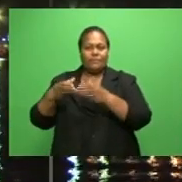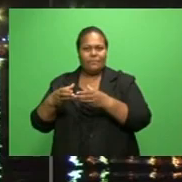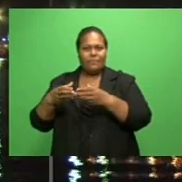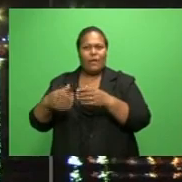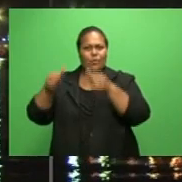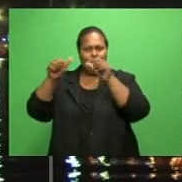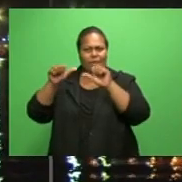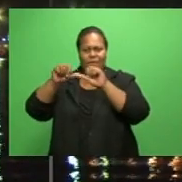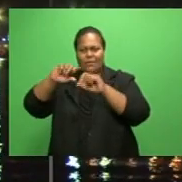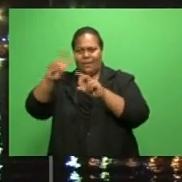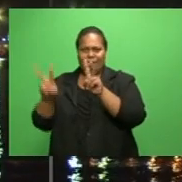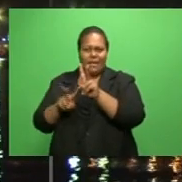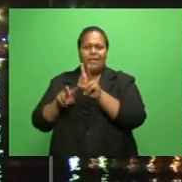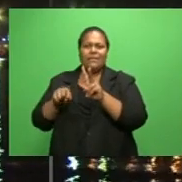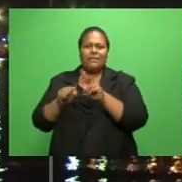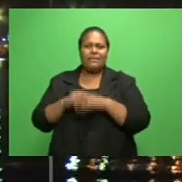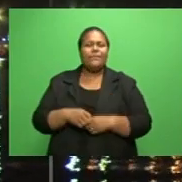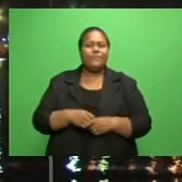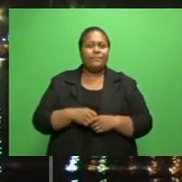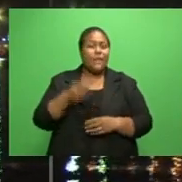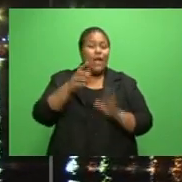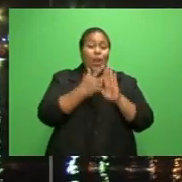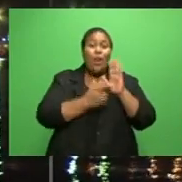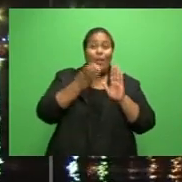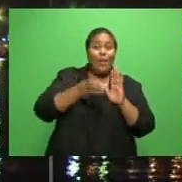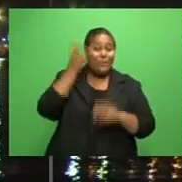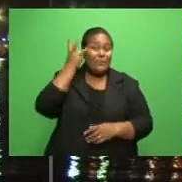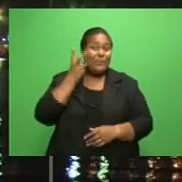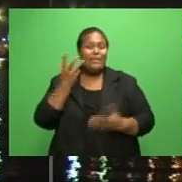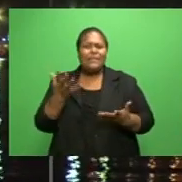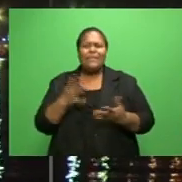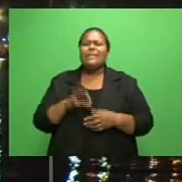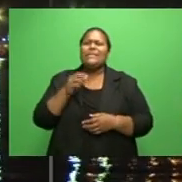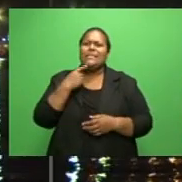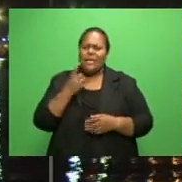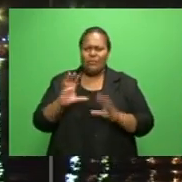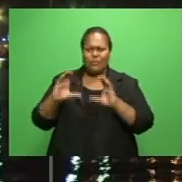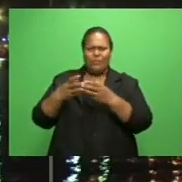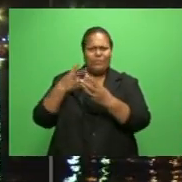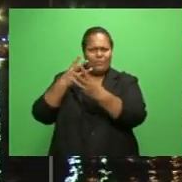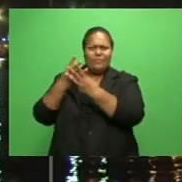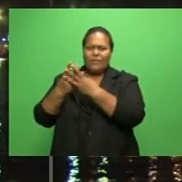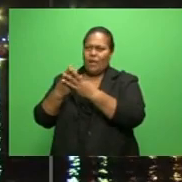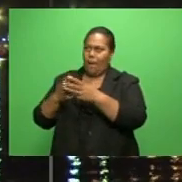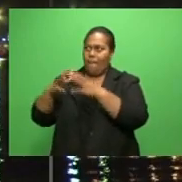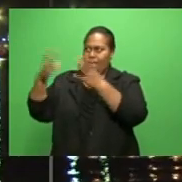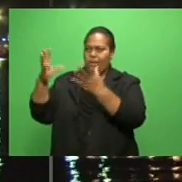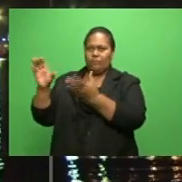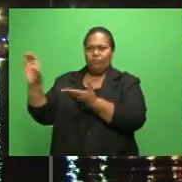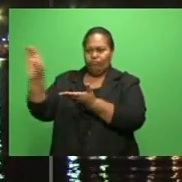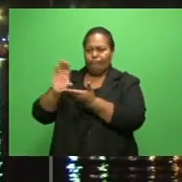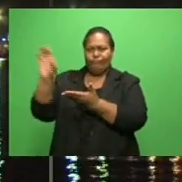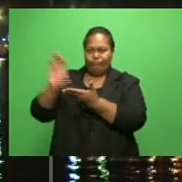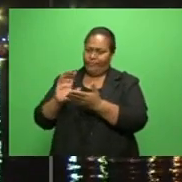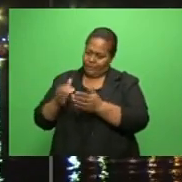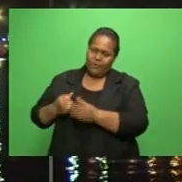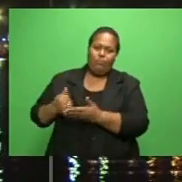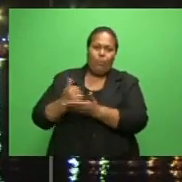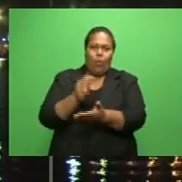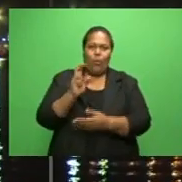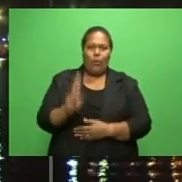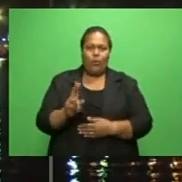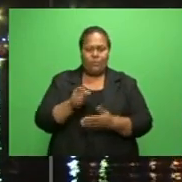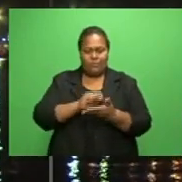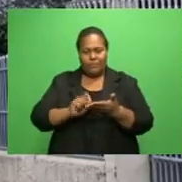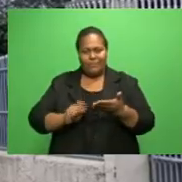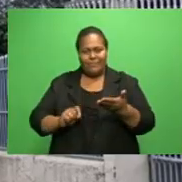Linda Tambuya also confirmed that the party's biggest financiers have given her their backing in writing. Karoye Tandlala reports.